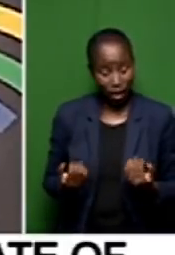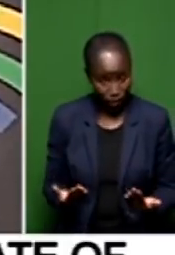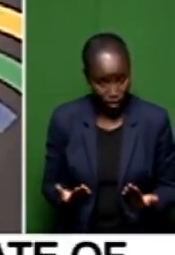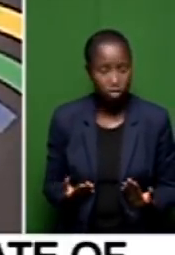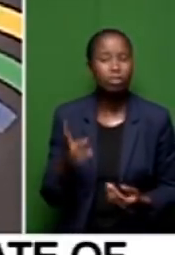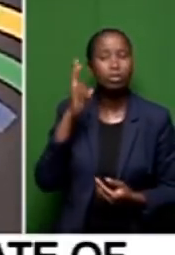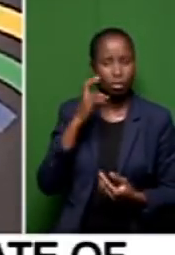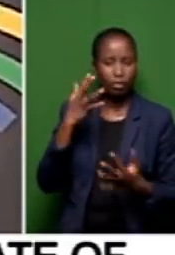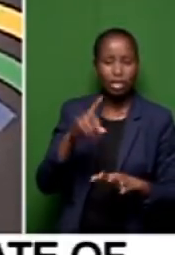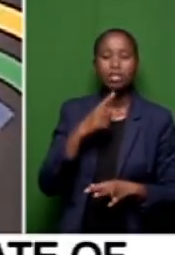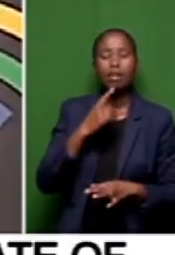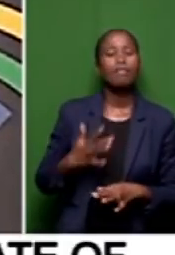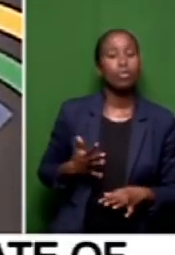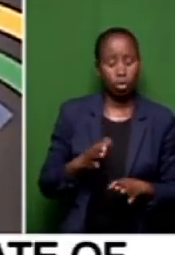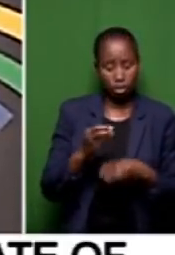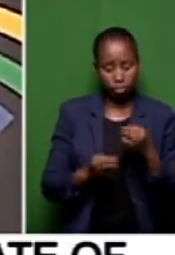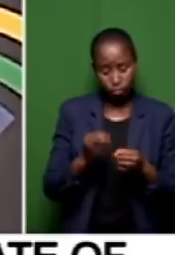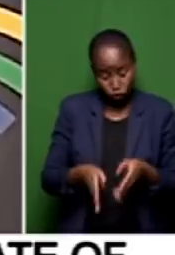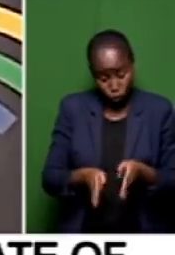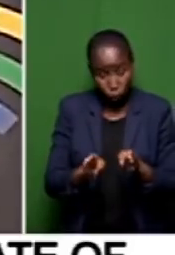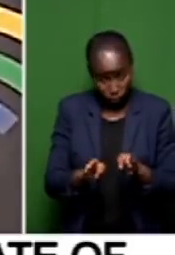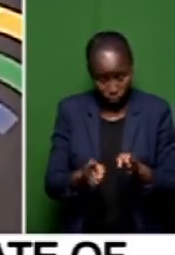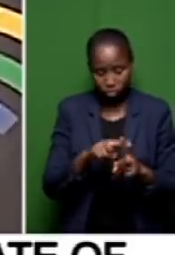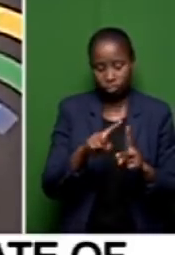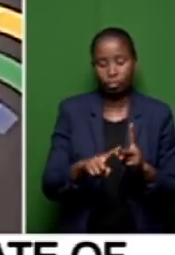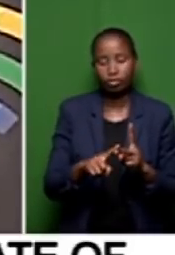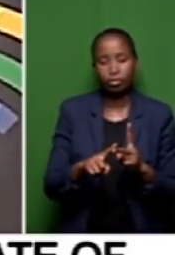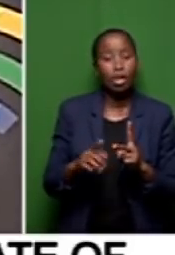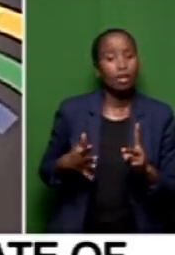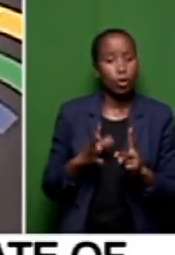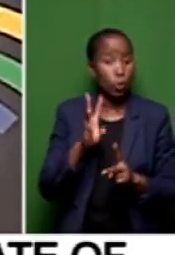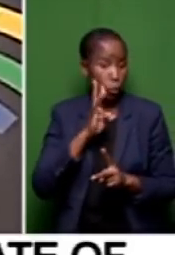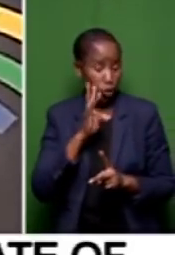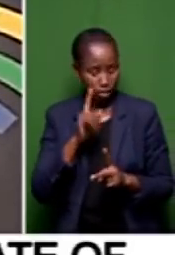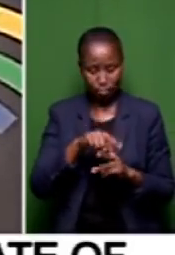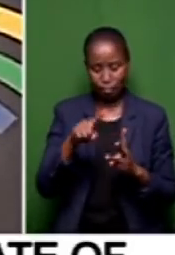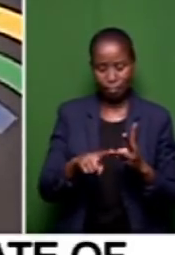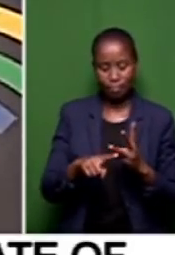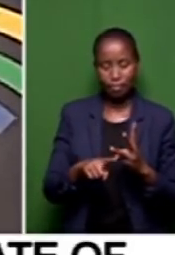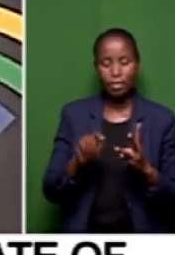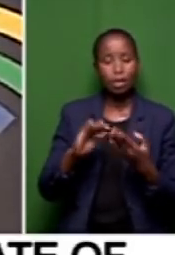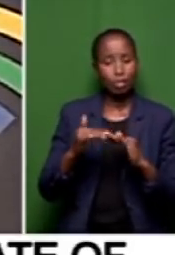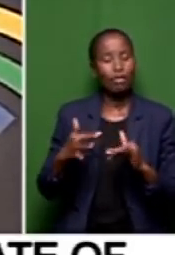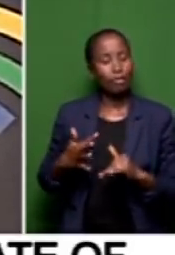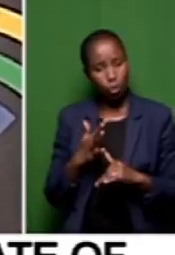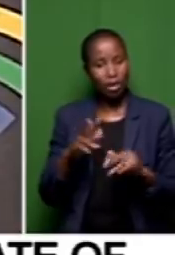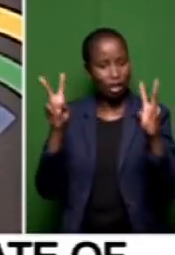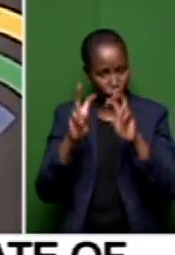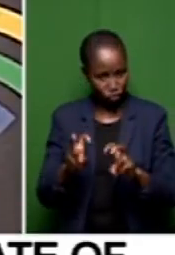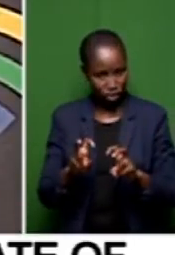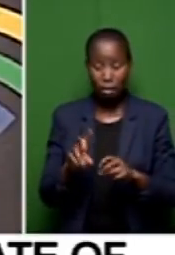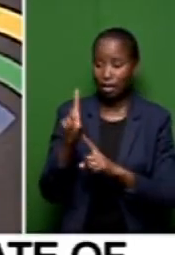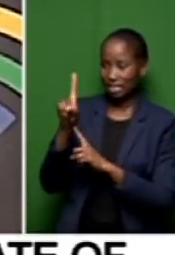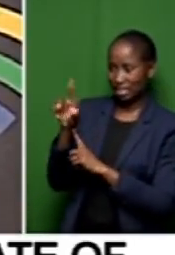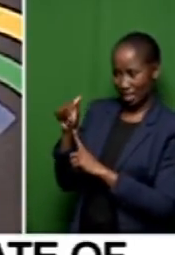roads. That's one that comes up very often. Water as well and electricity. The DA touched on the